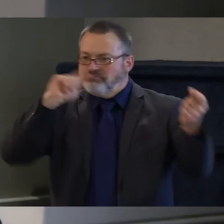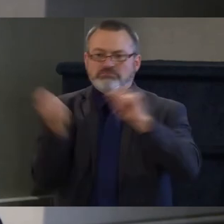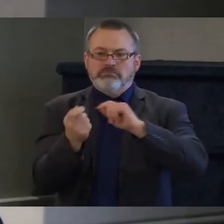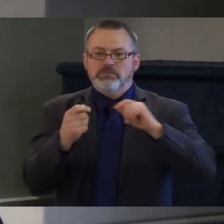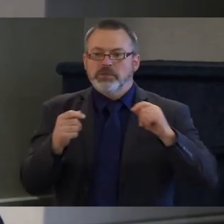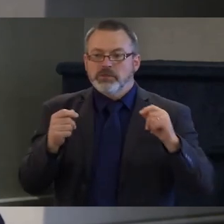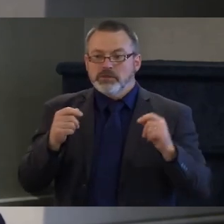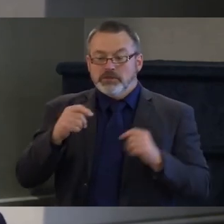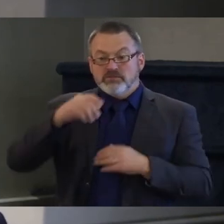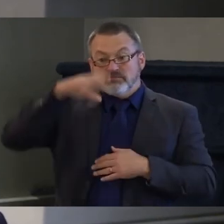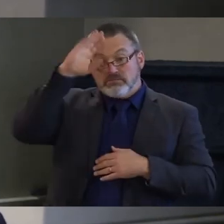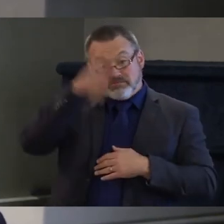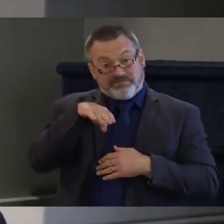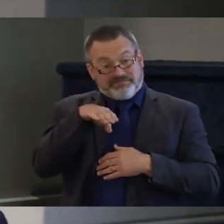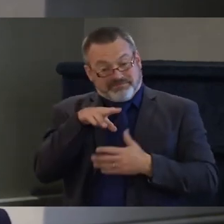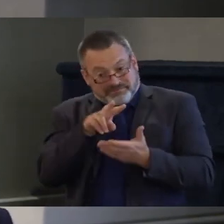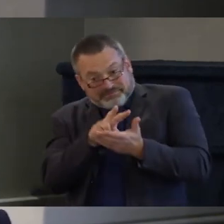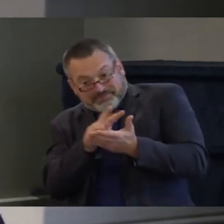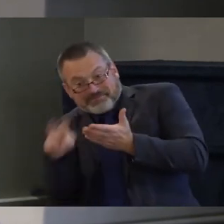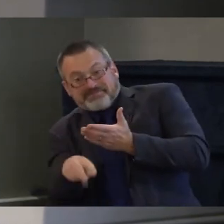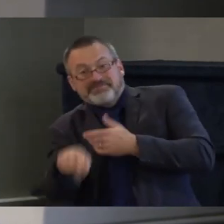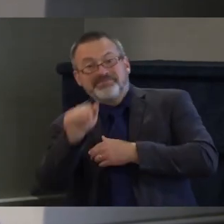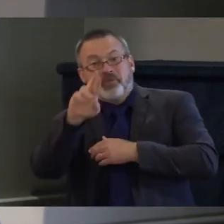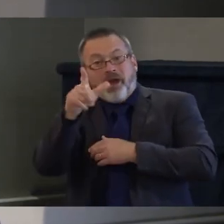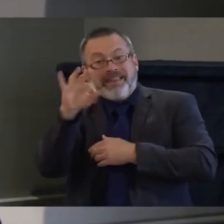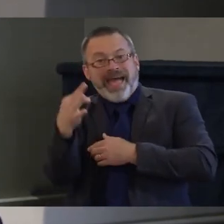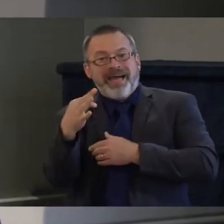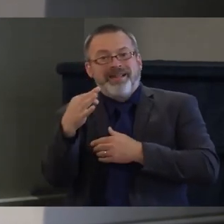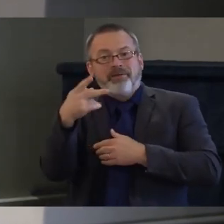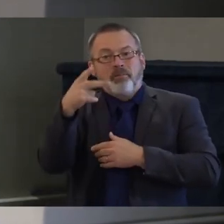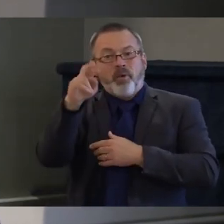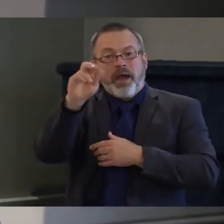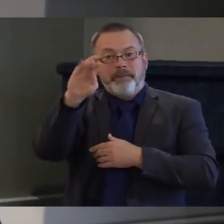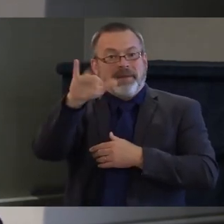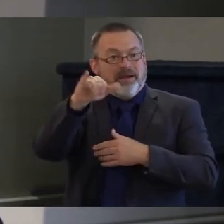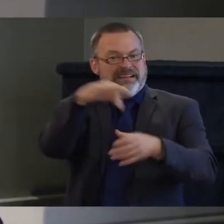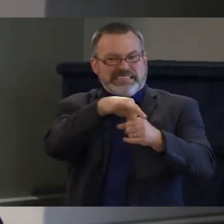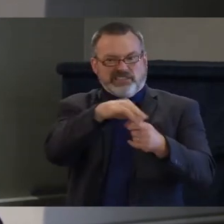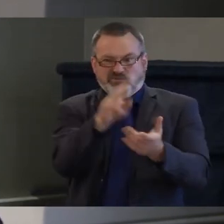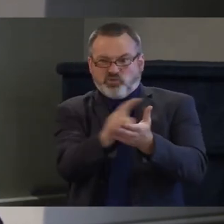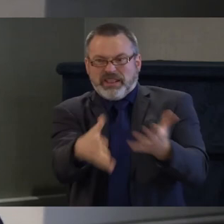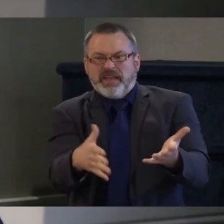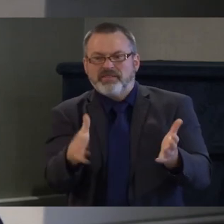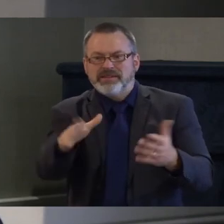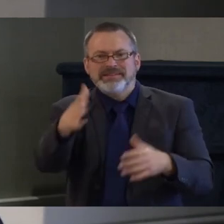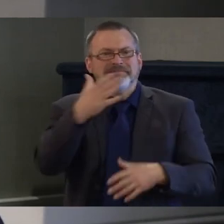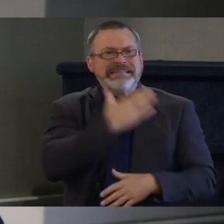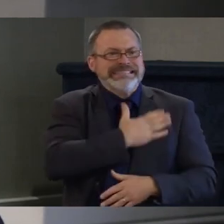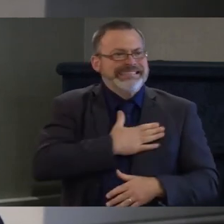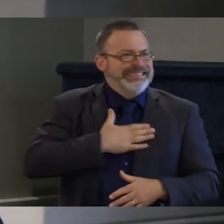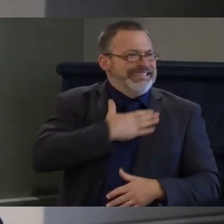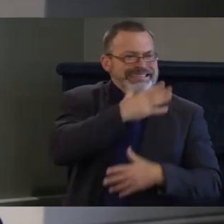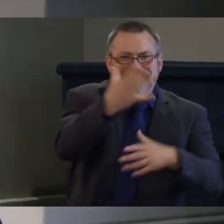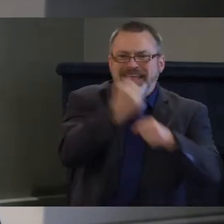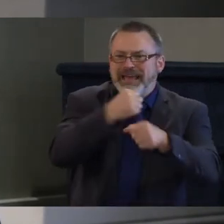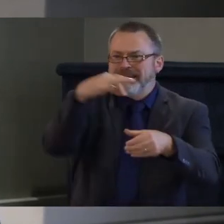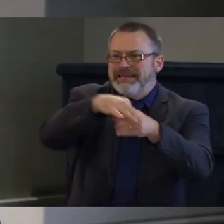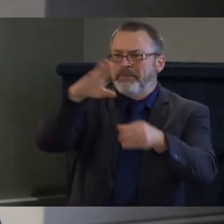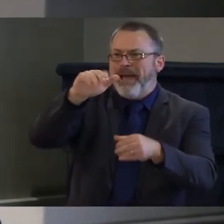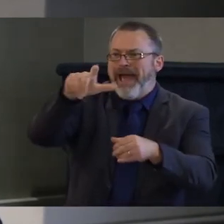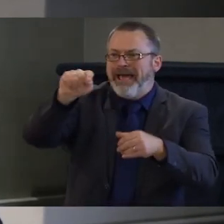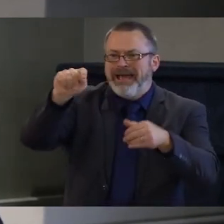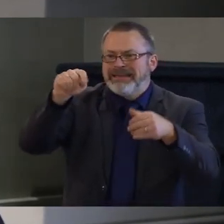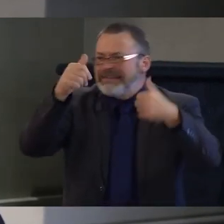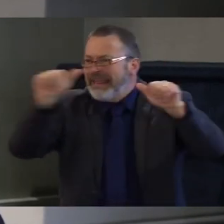close so please if you haven't yet get your ballots in make a plan to vote i look forward to staying around today